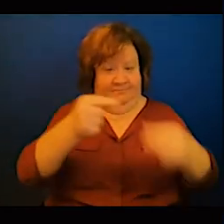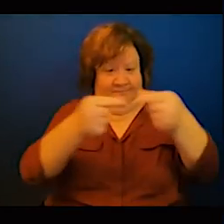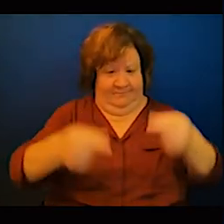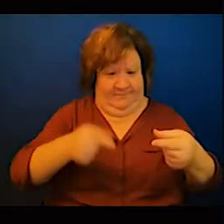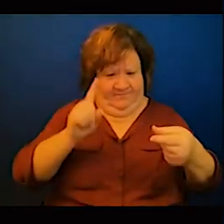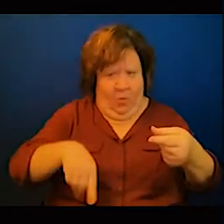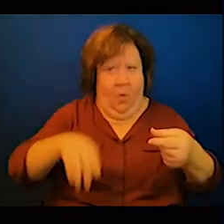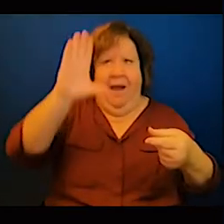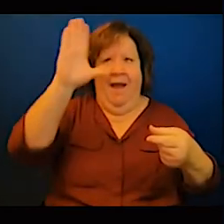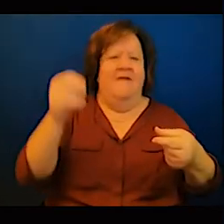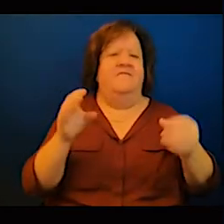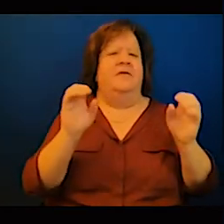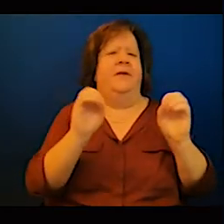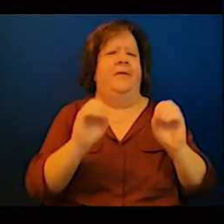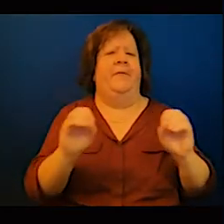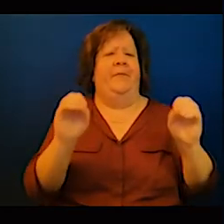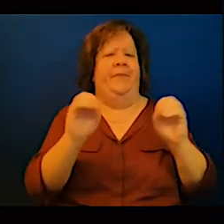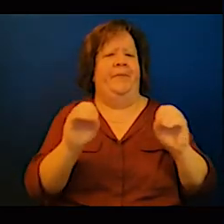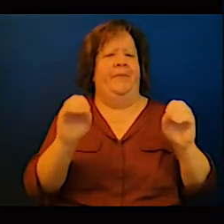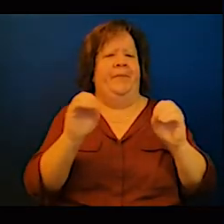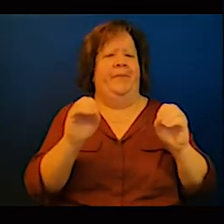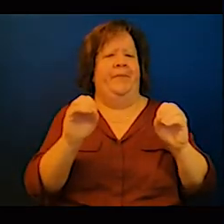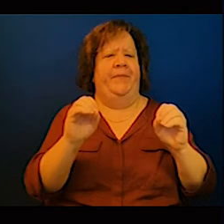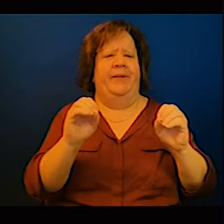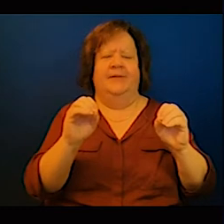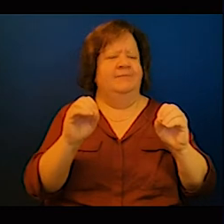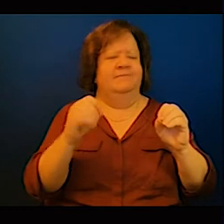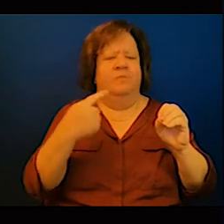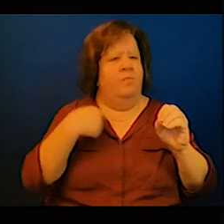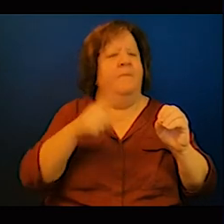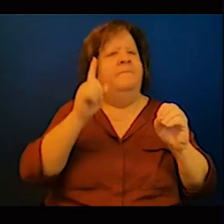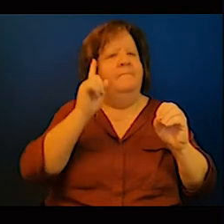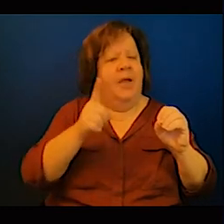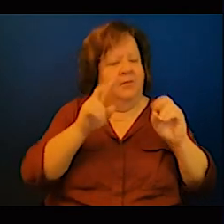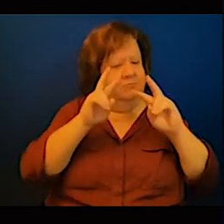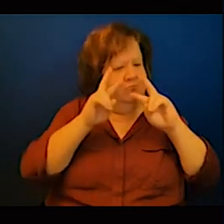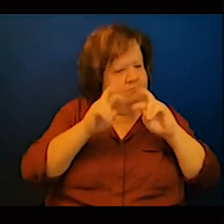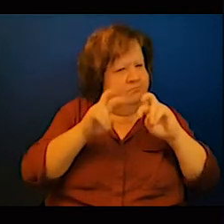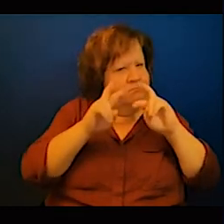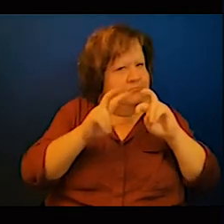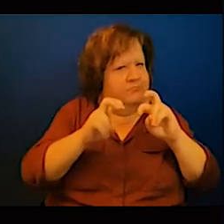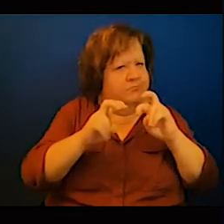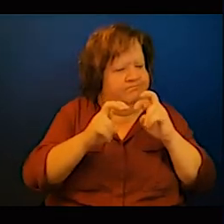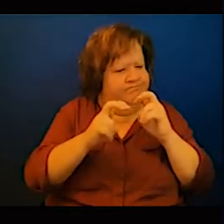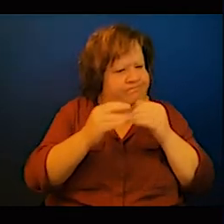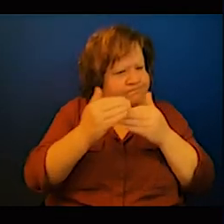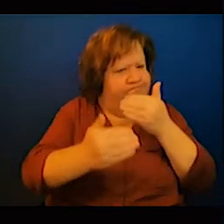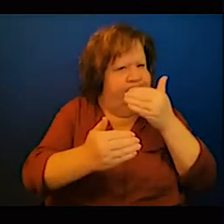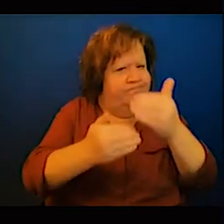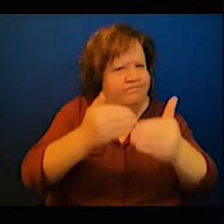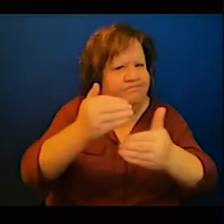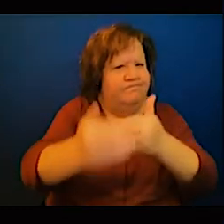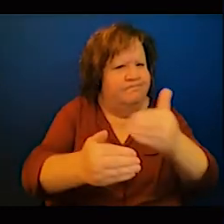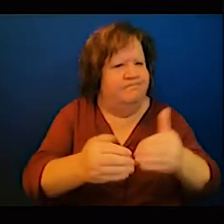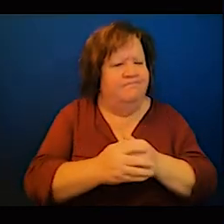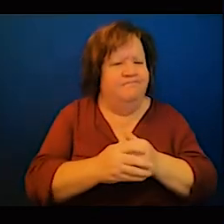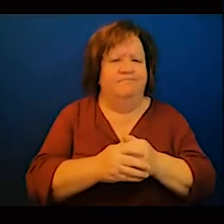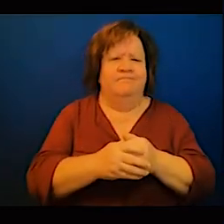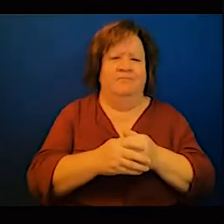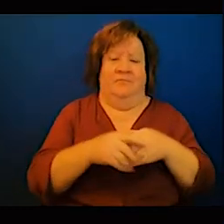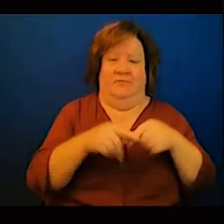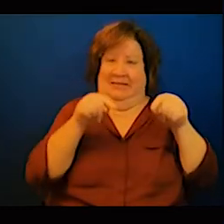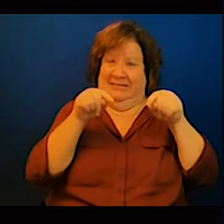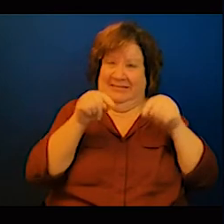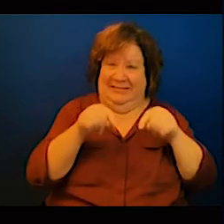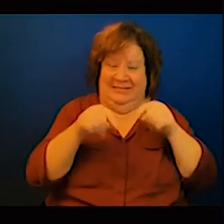discourages our population from using renewable energies because of poor quality and we have spoken about